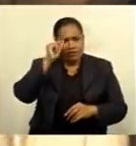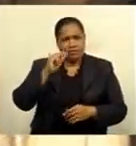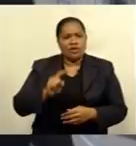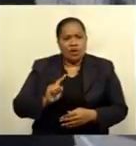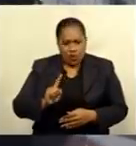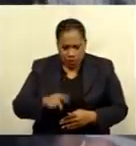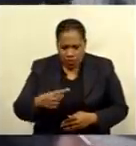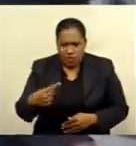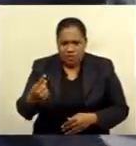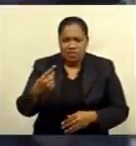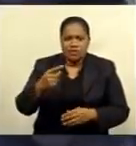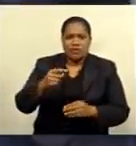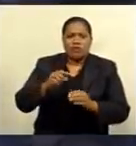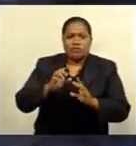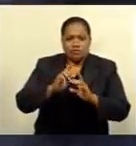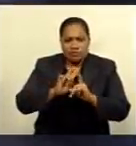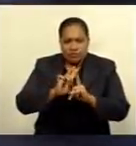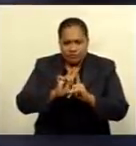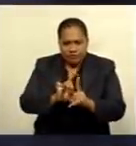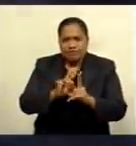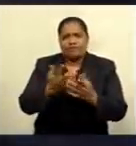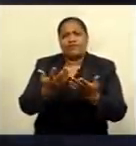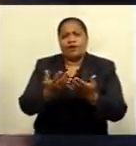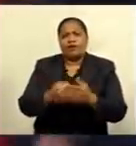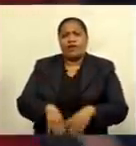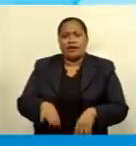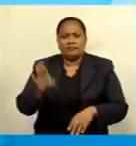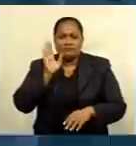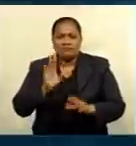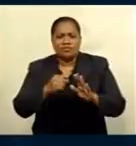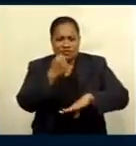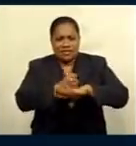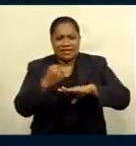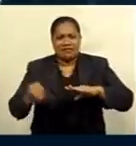government's work. Saini Animboila, FBC News.